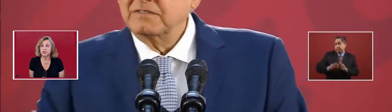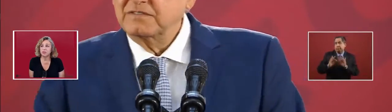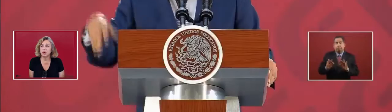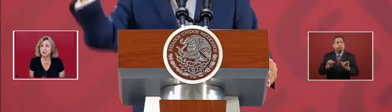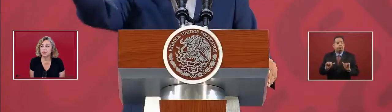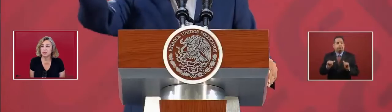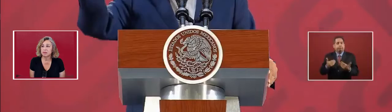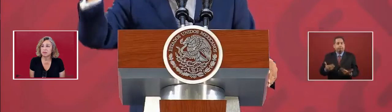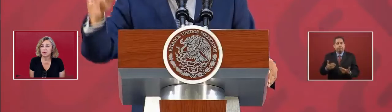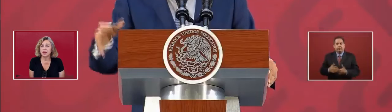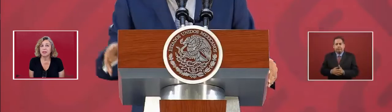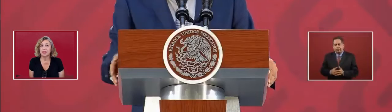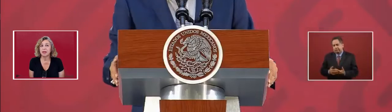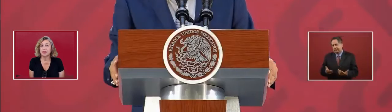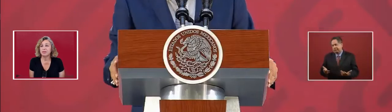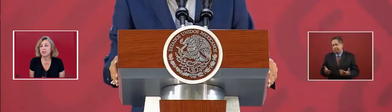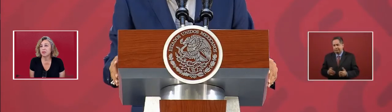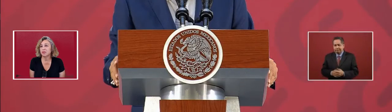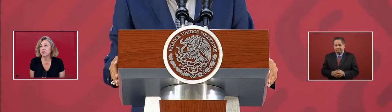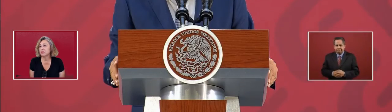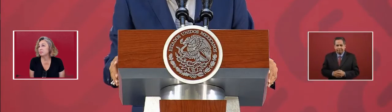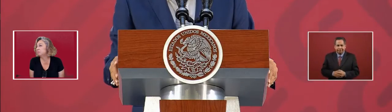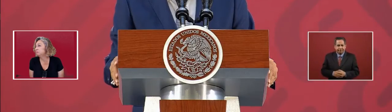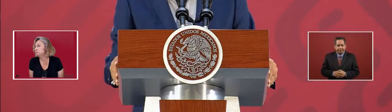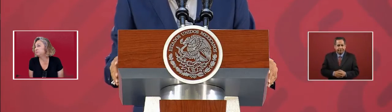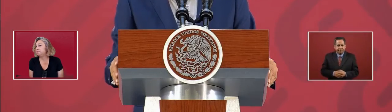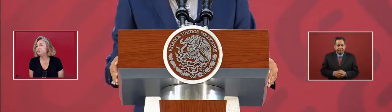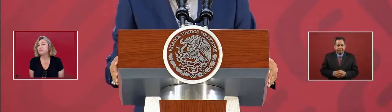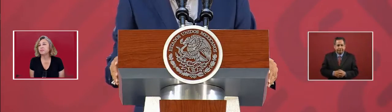patched the roads and they covered the holes.